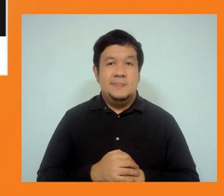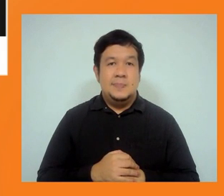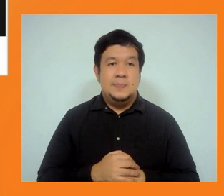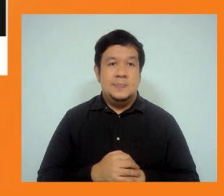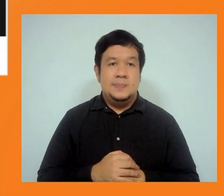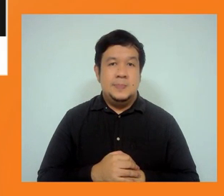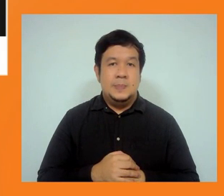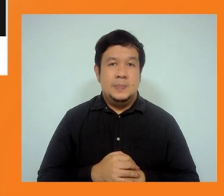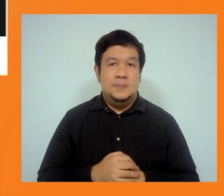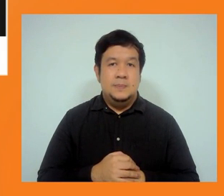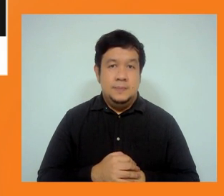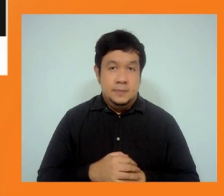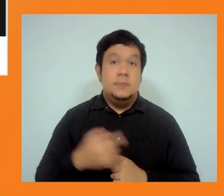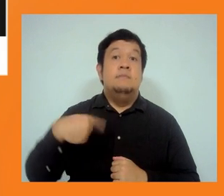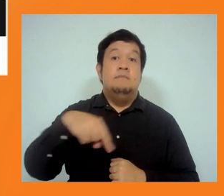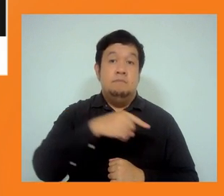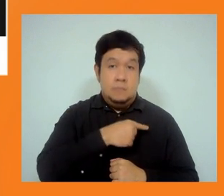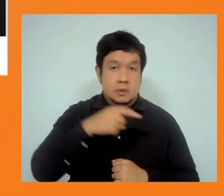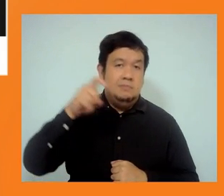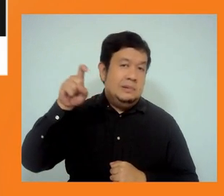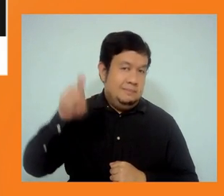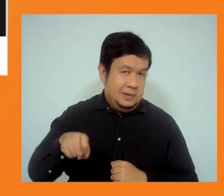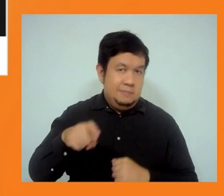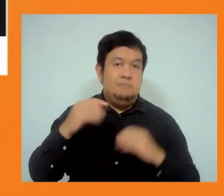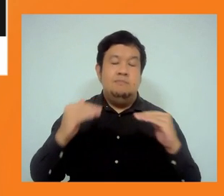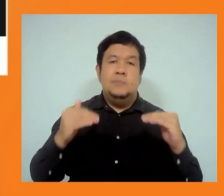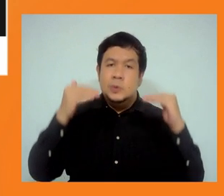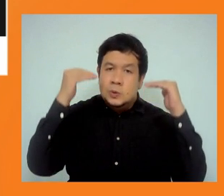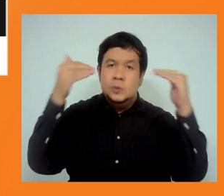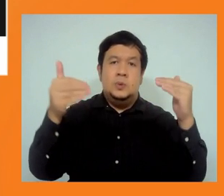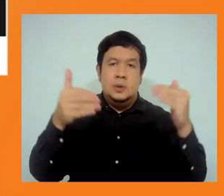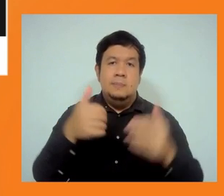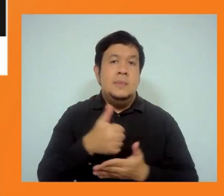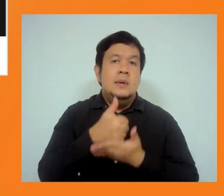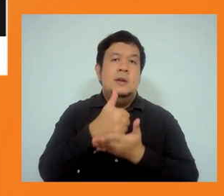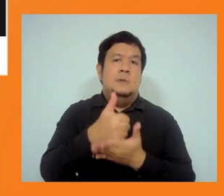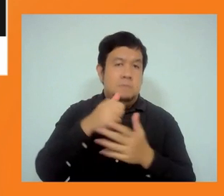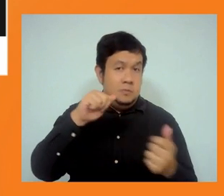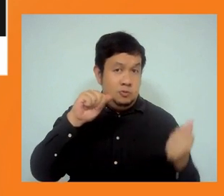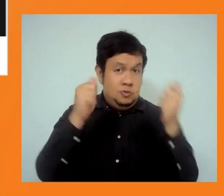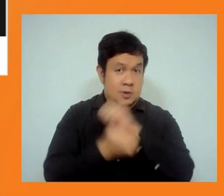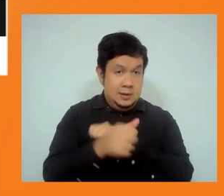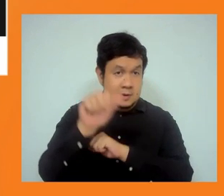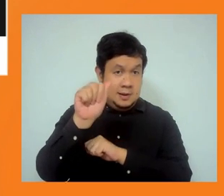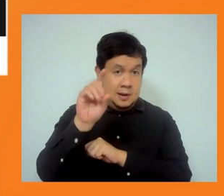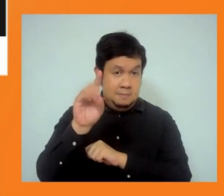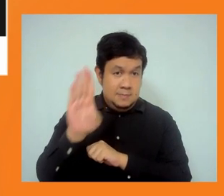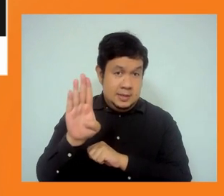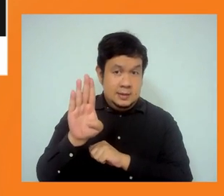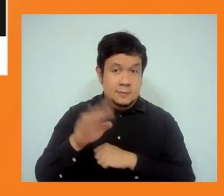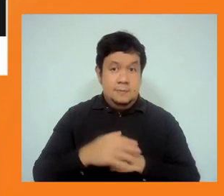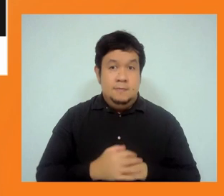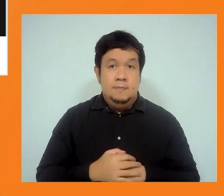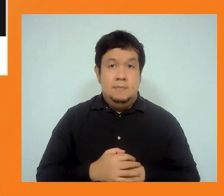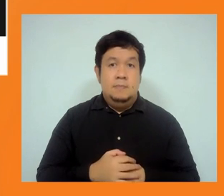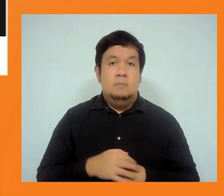we need to move forward and help transform the bank to become a truly developmental institution